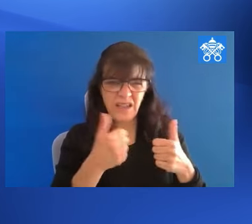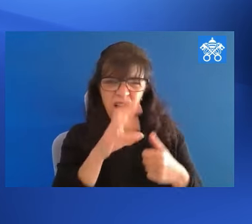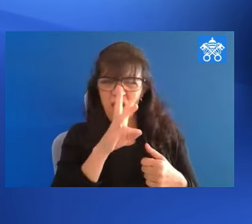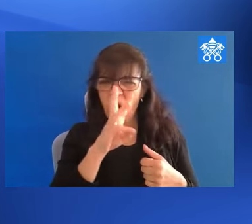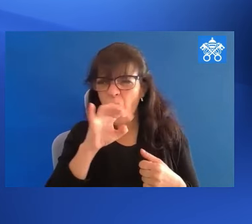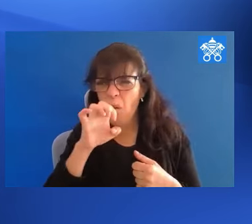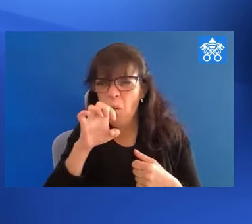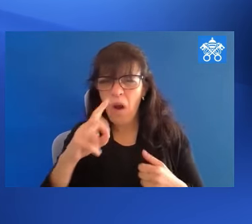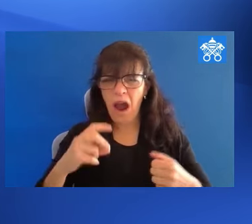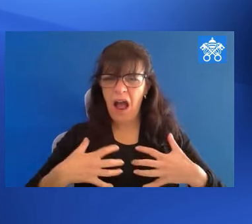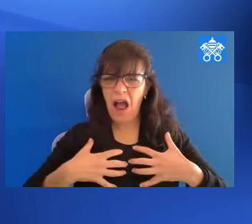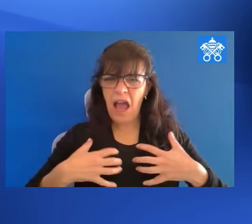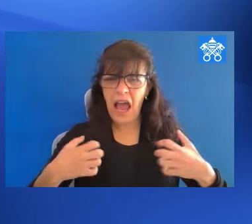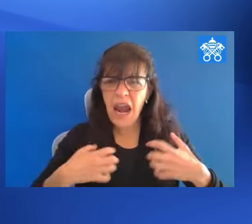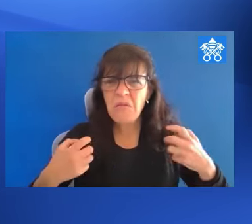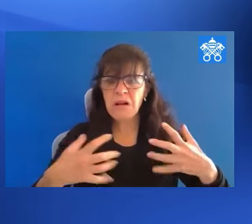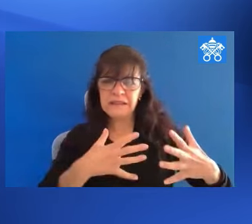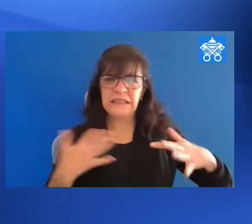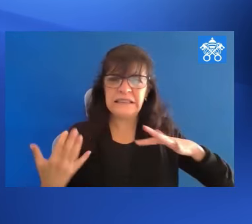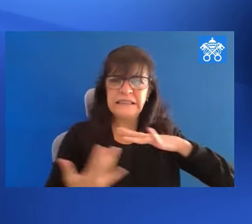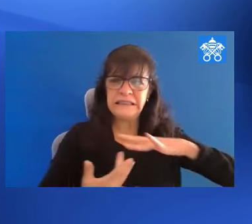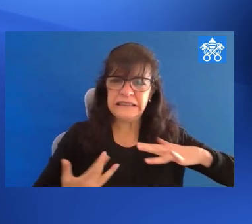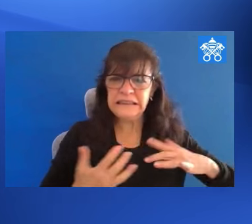the wild beasts that agitate my heart?